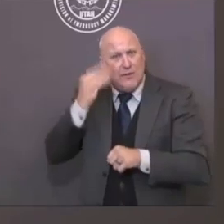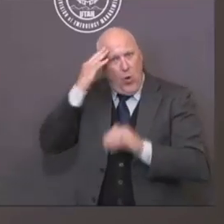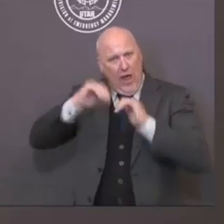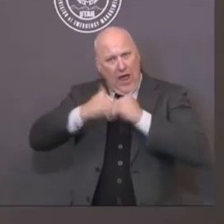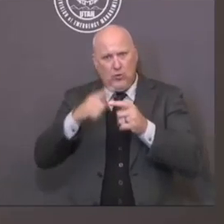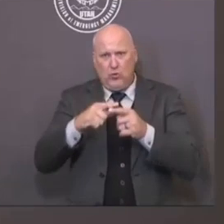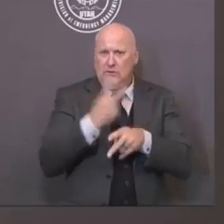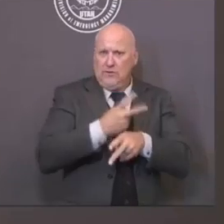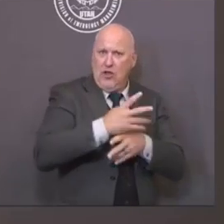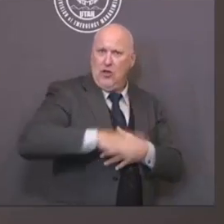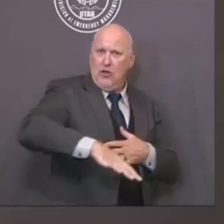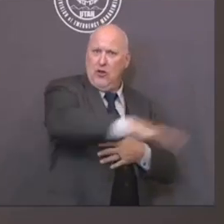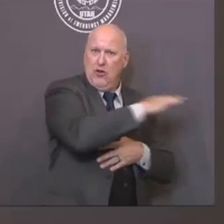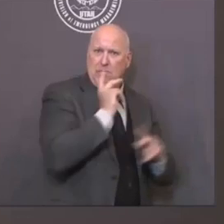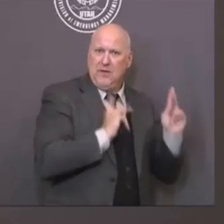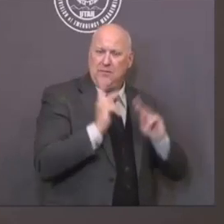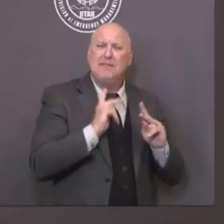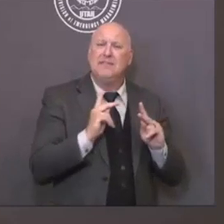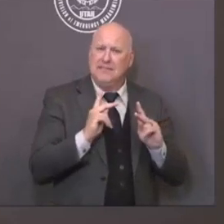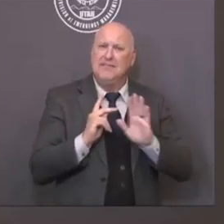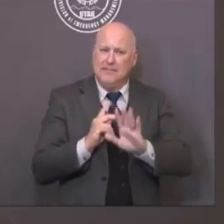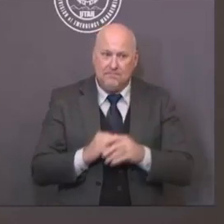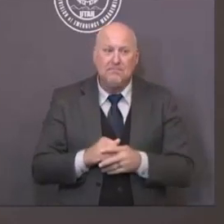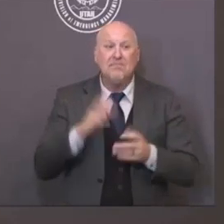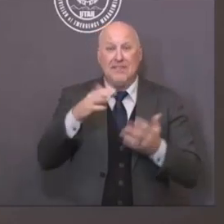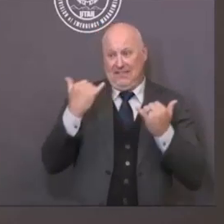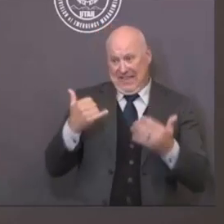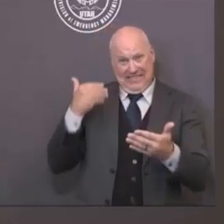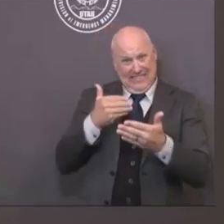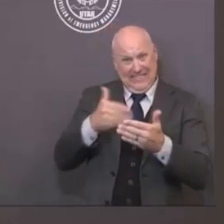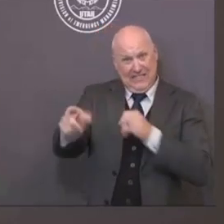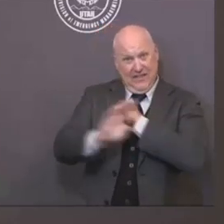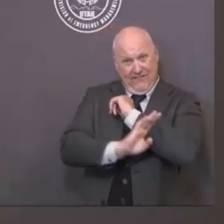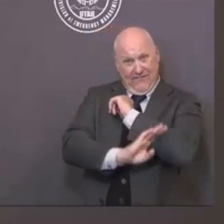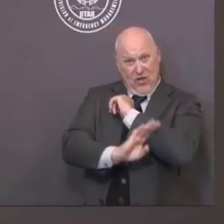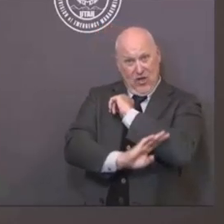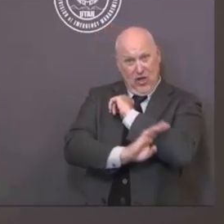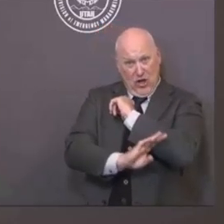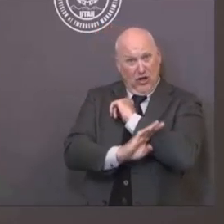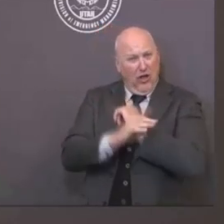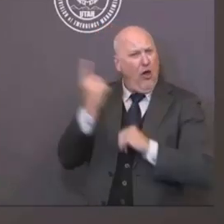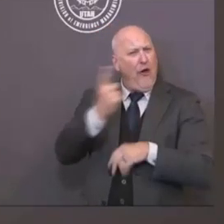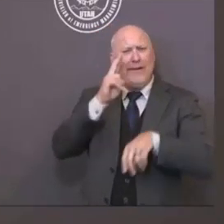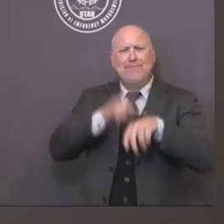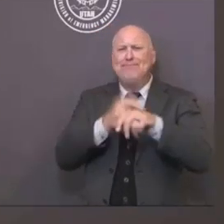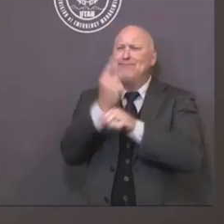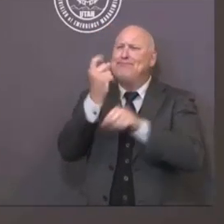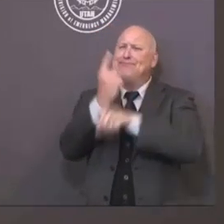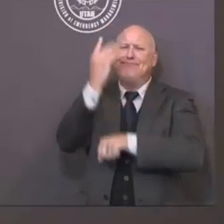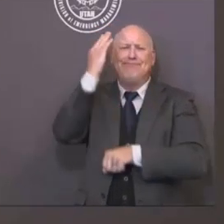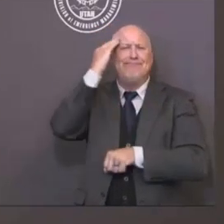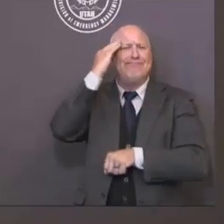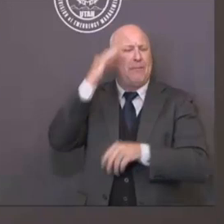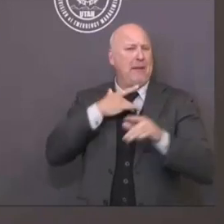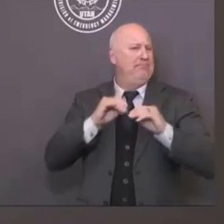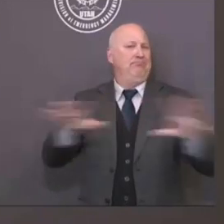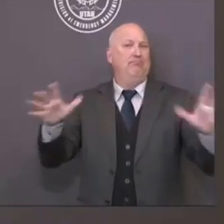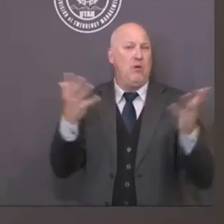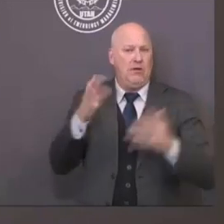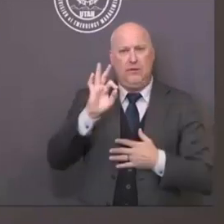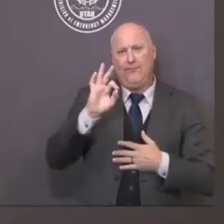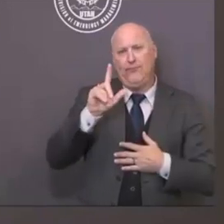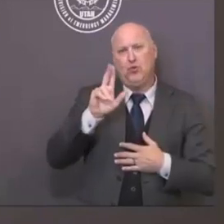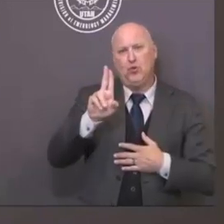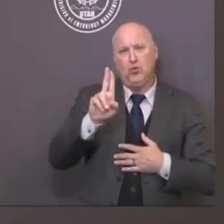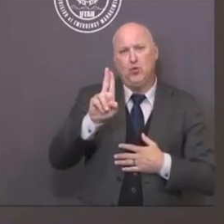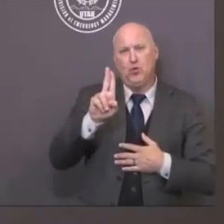other things that happen, we stand in danger of, in fact, overwhelming the healthcare system. So that trend of